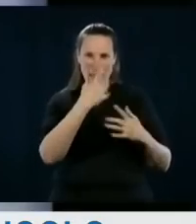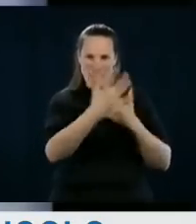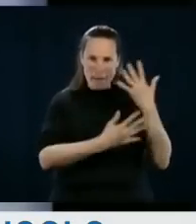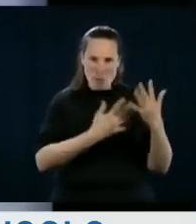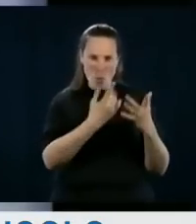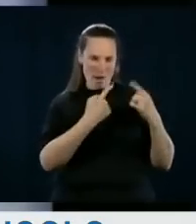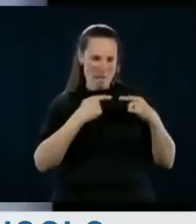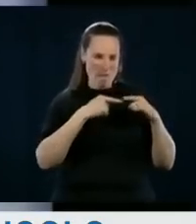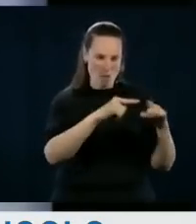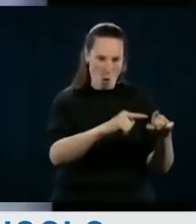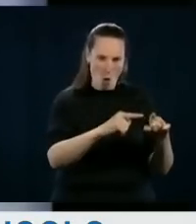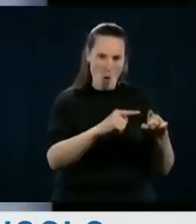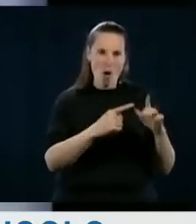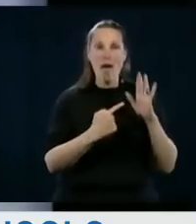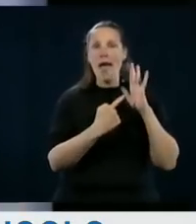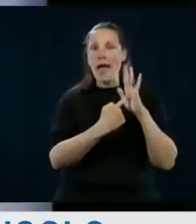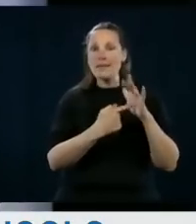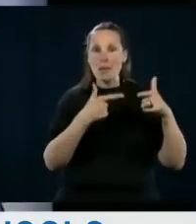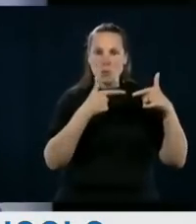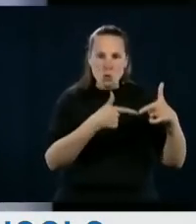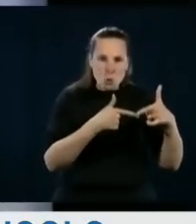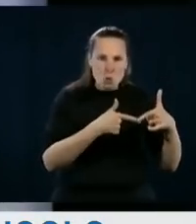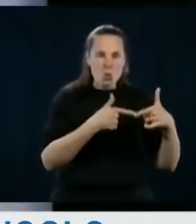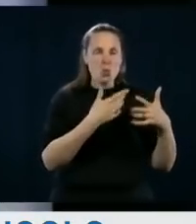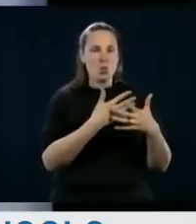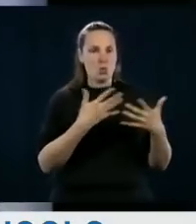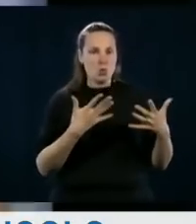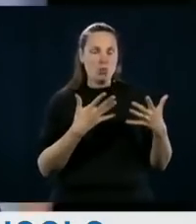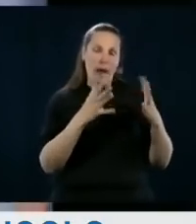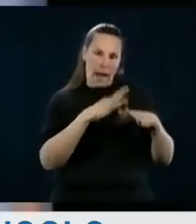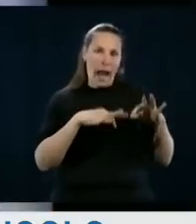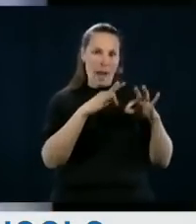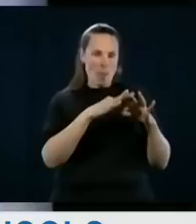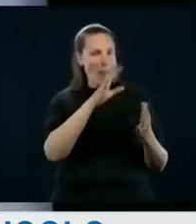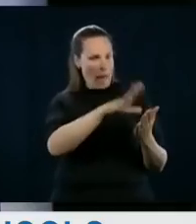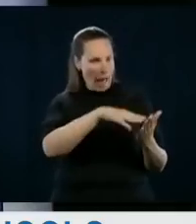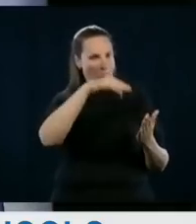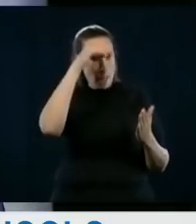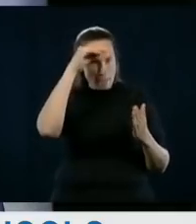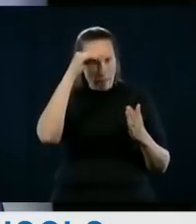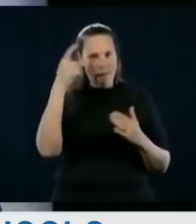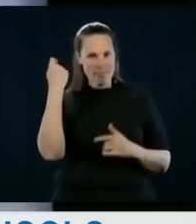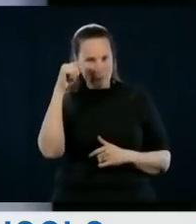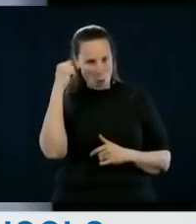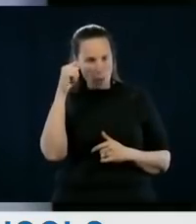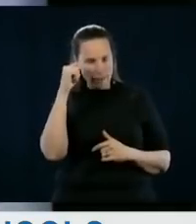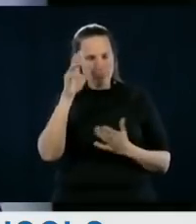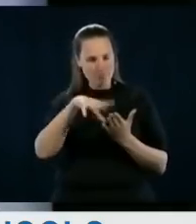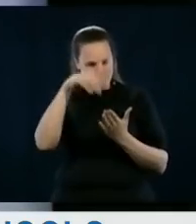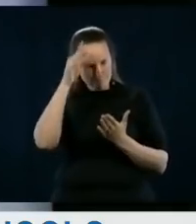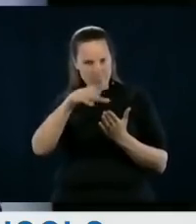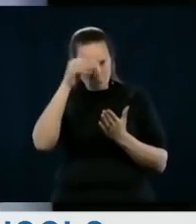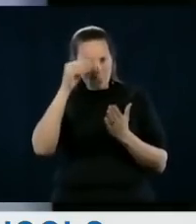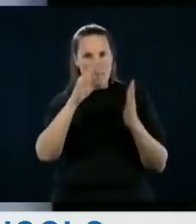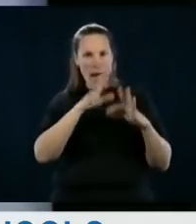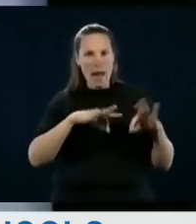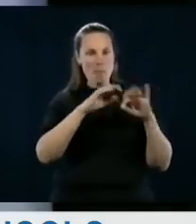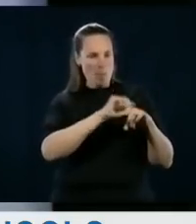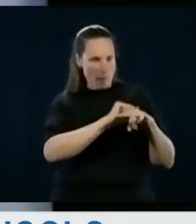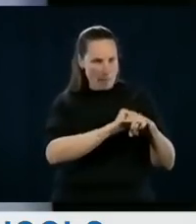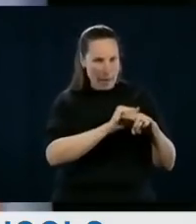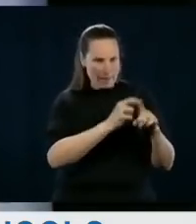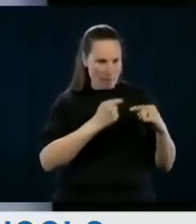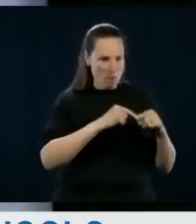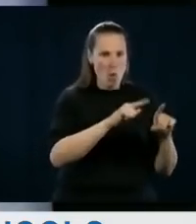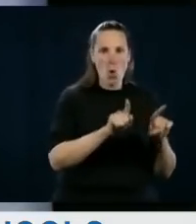technical learning, where they have to handle things, let's say in welding, where you have to learn it from a theoretical point of view, yes,